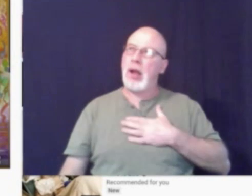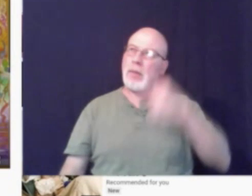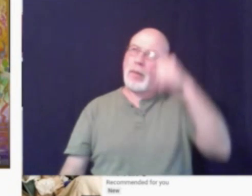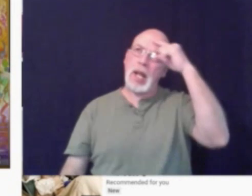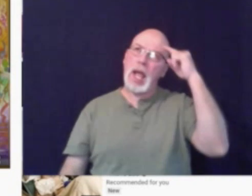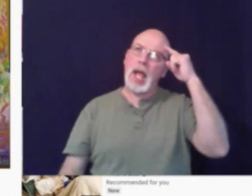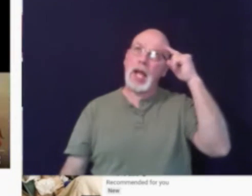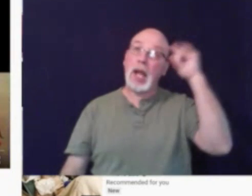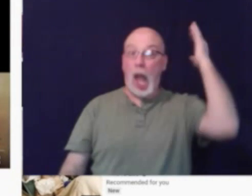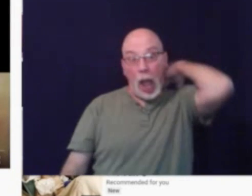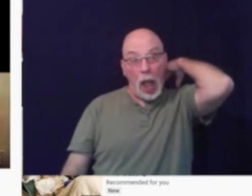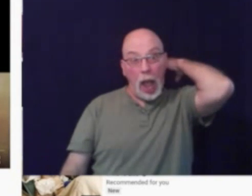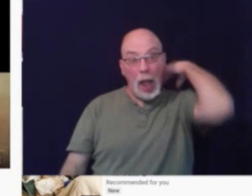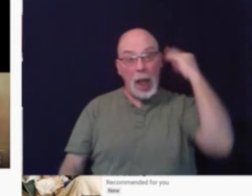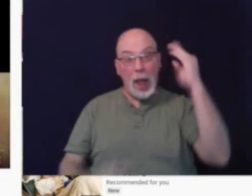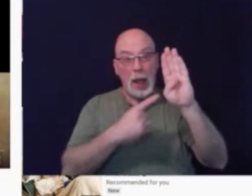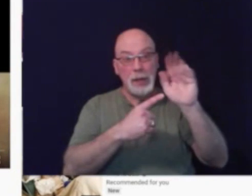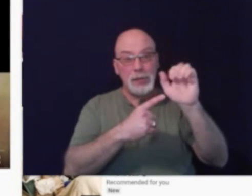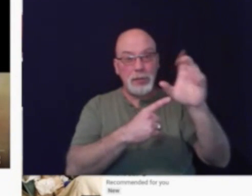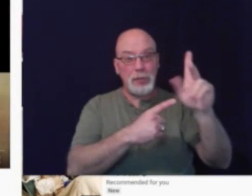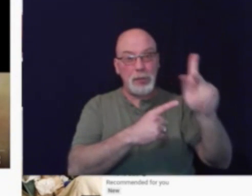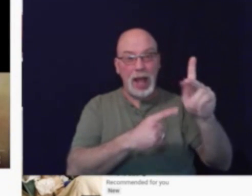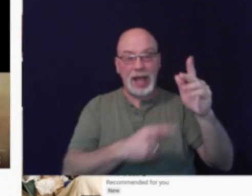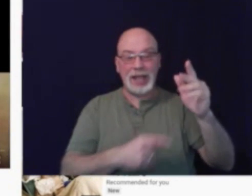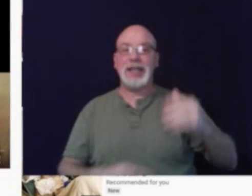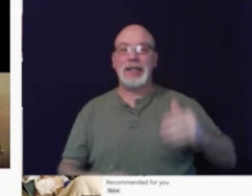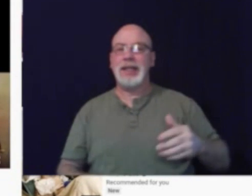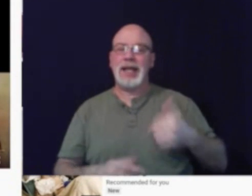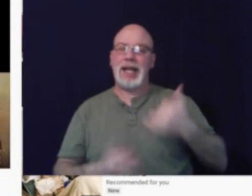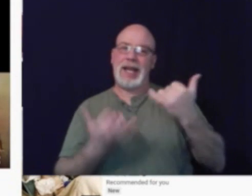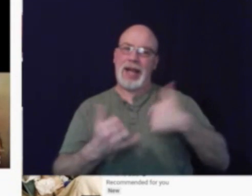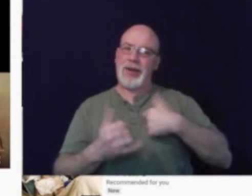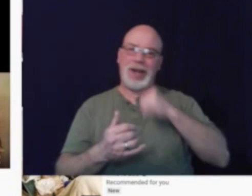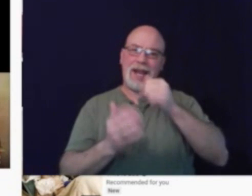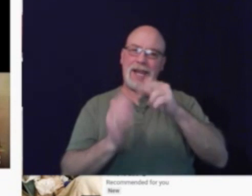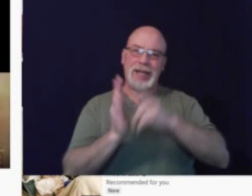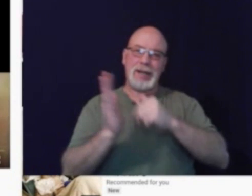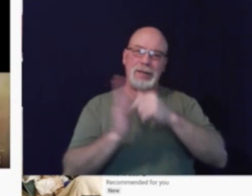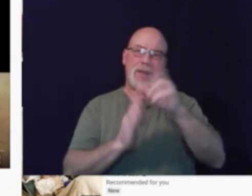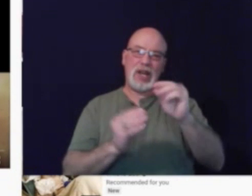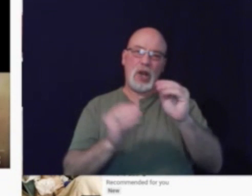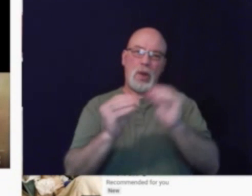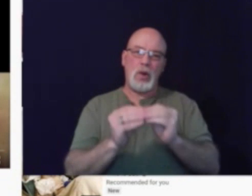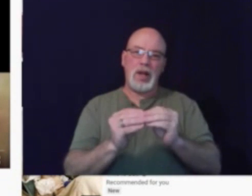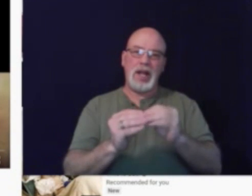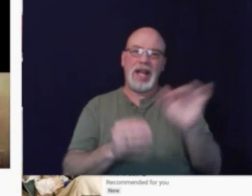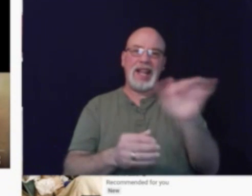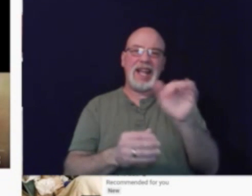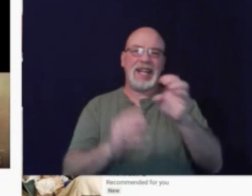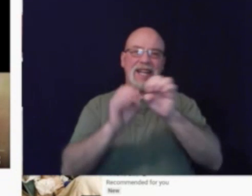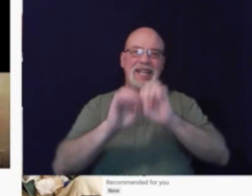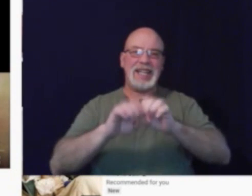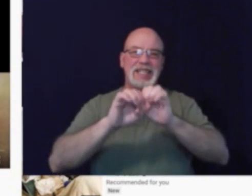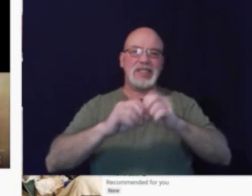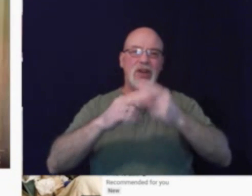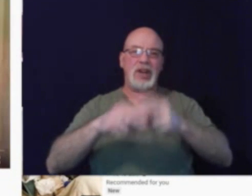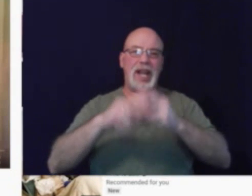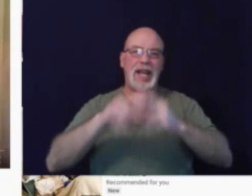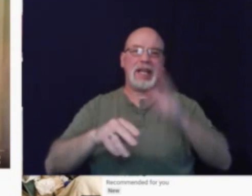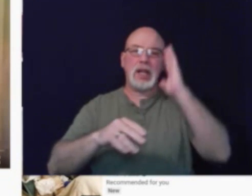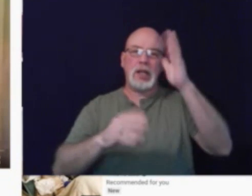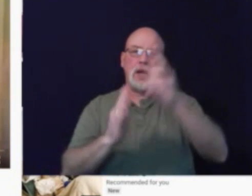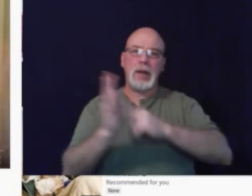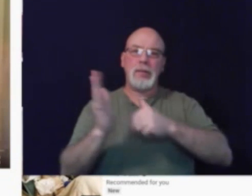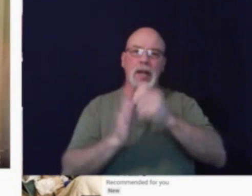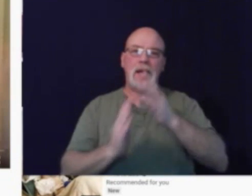Back! Back! Now I ain't gonna paint no more. Like an Easter egg gonna paint my...